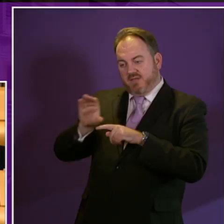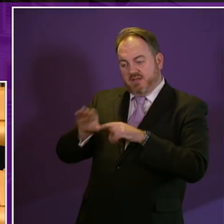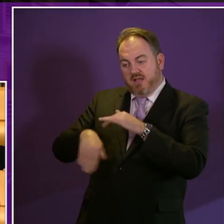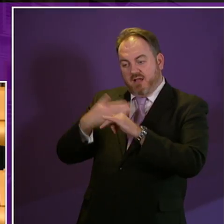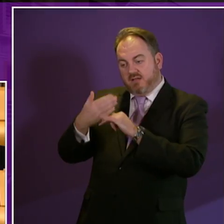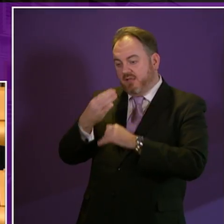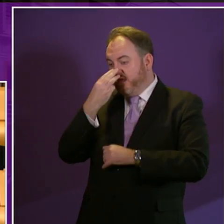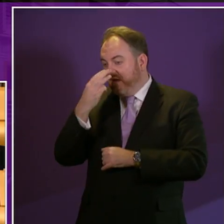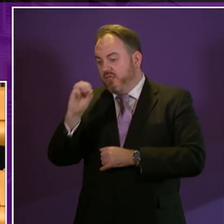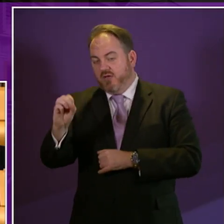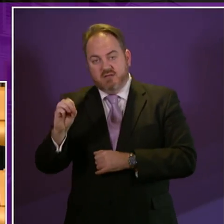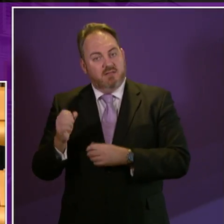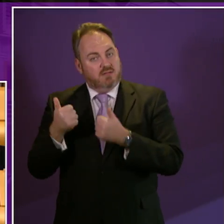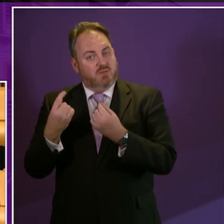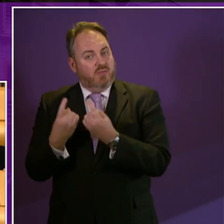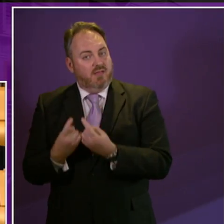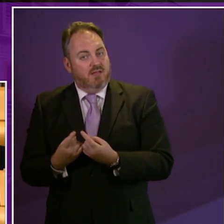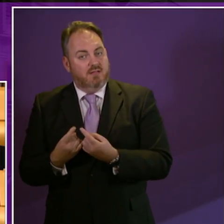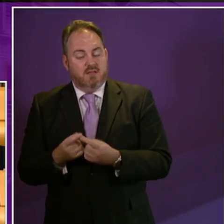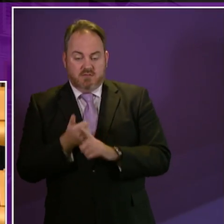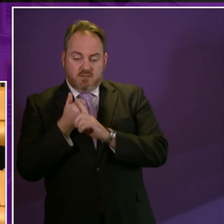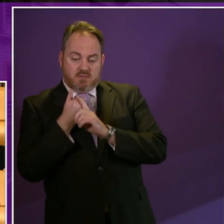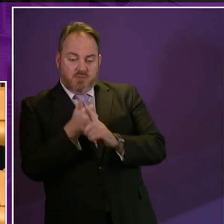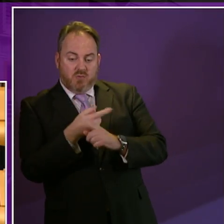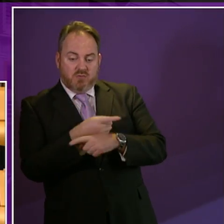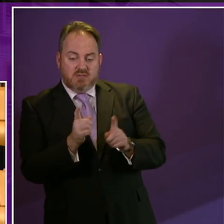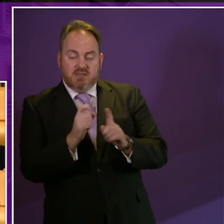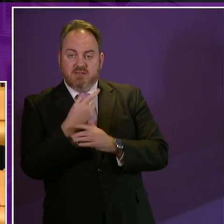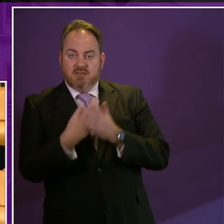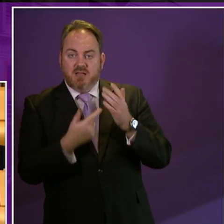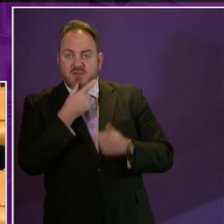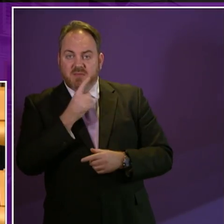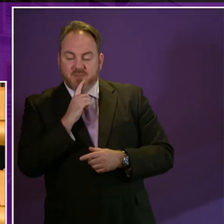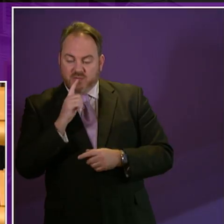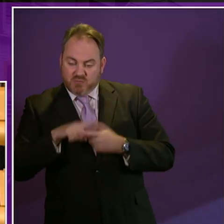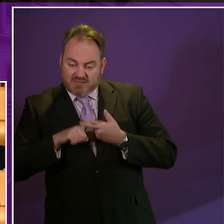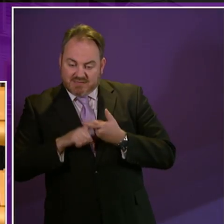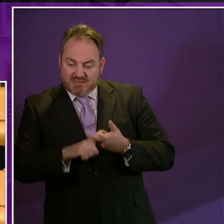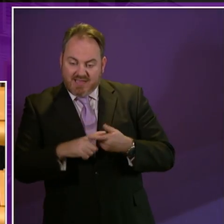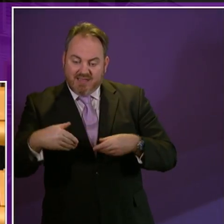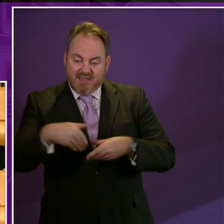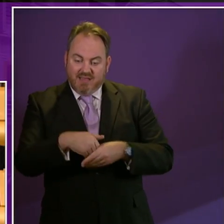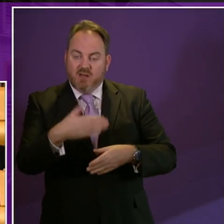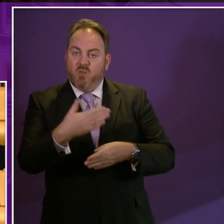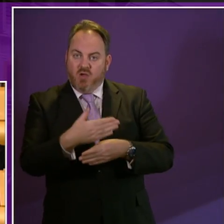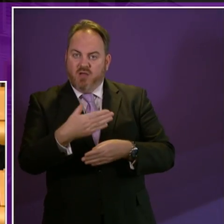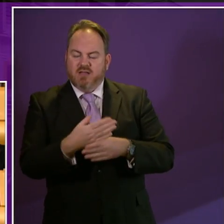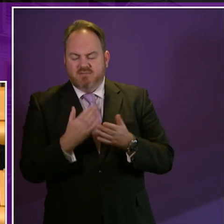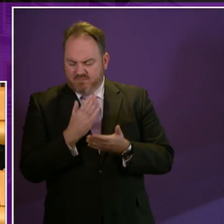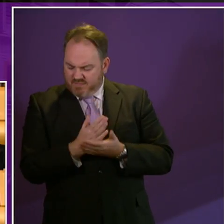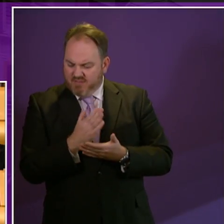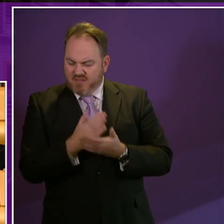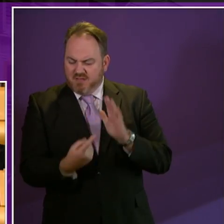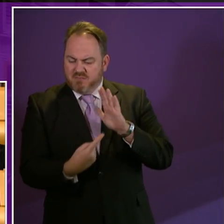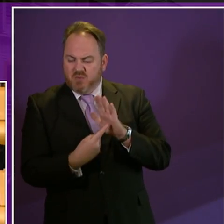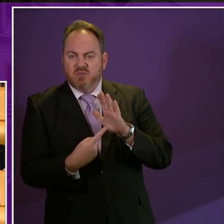30 helping people with disabilities and health challenges to stay in work once they have found it is important too